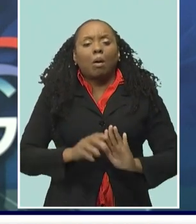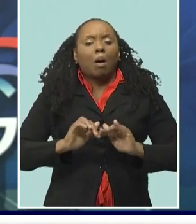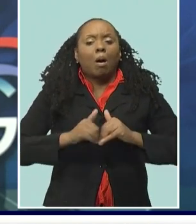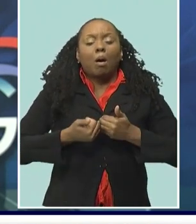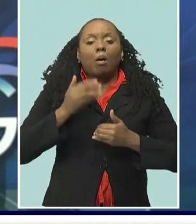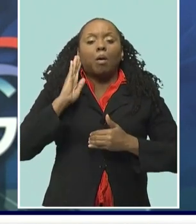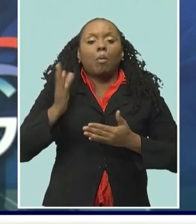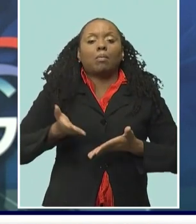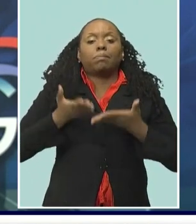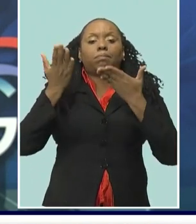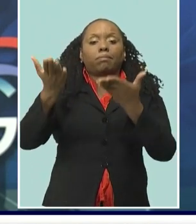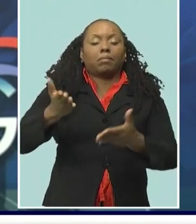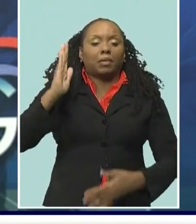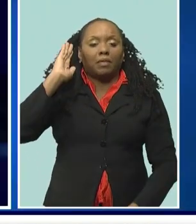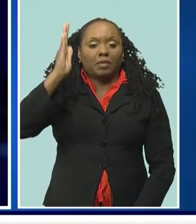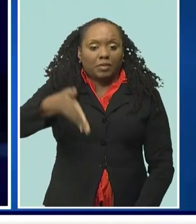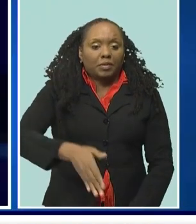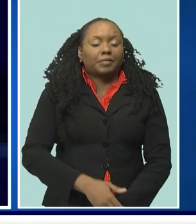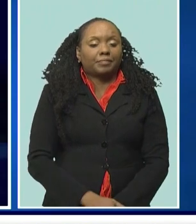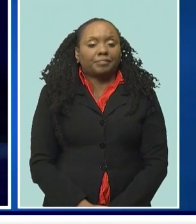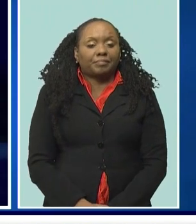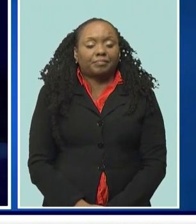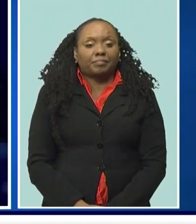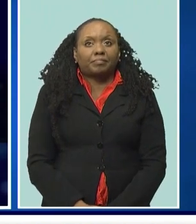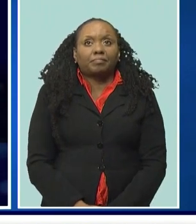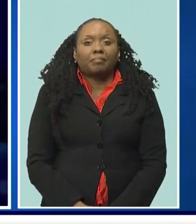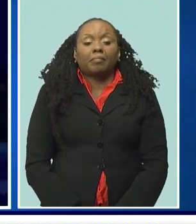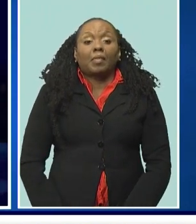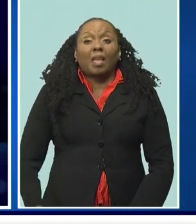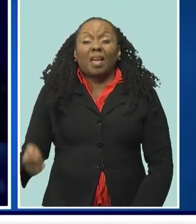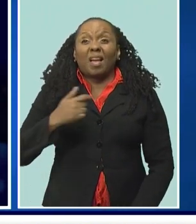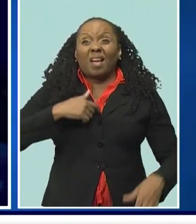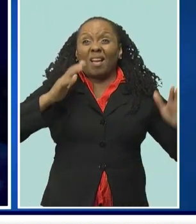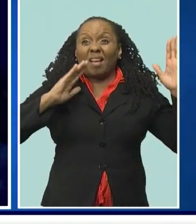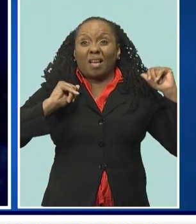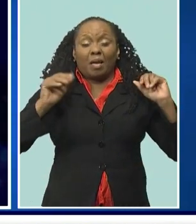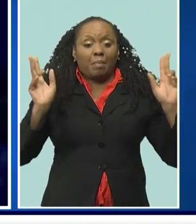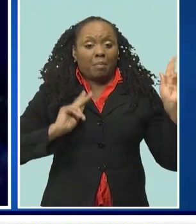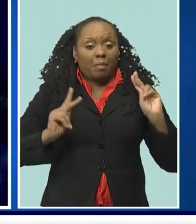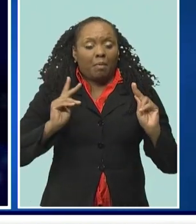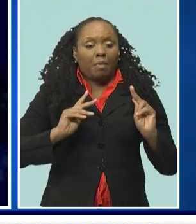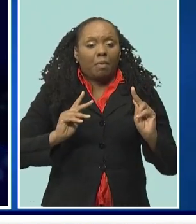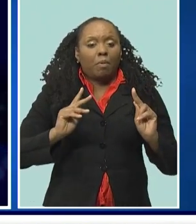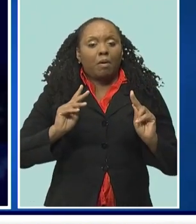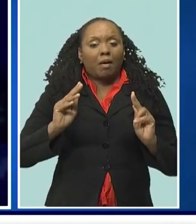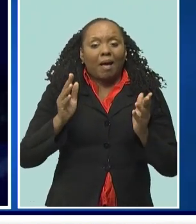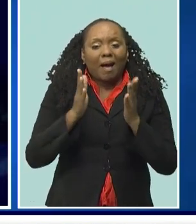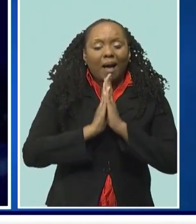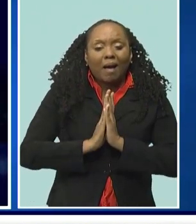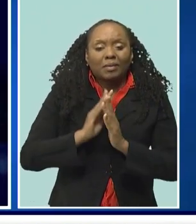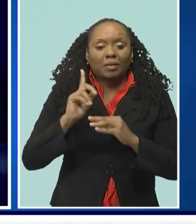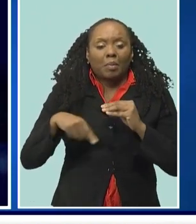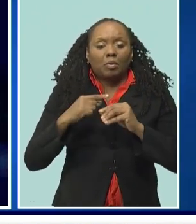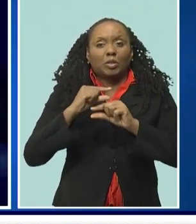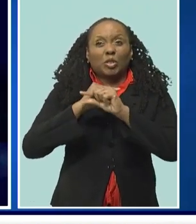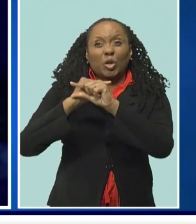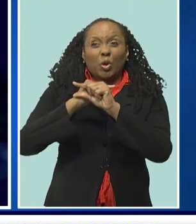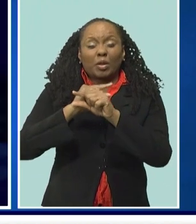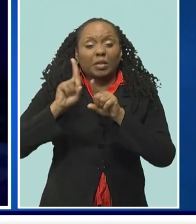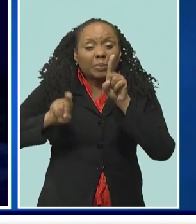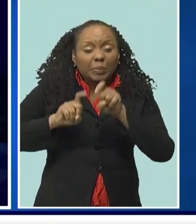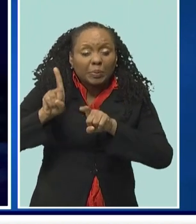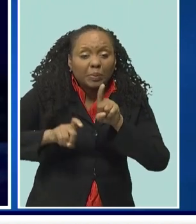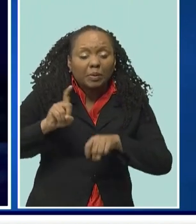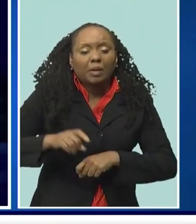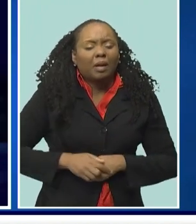events in the future. What I would expect to happen is that people will start asking more security questions about these events in the future. I don't think the